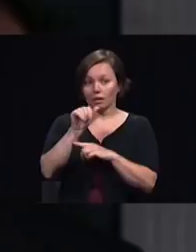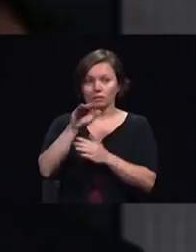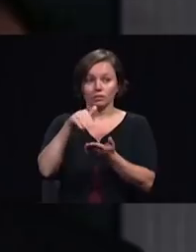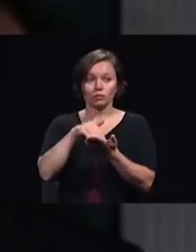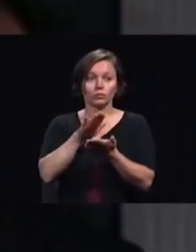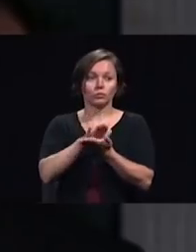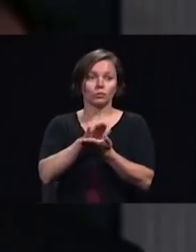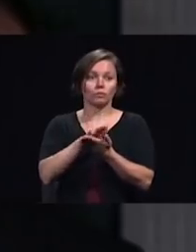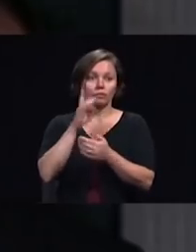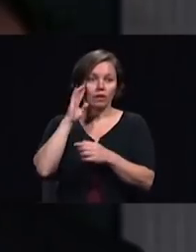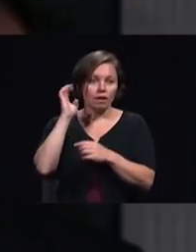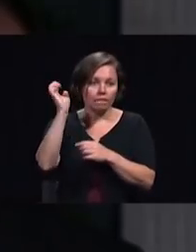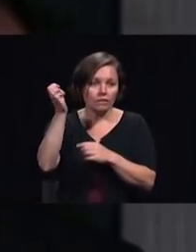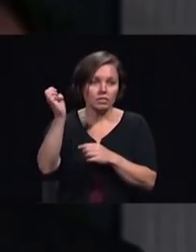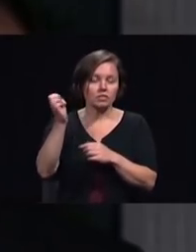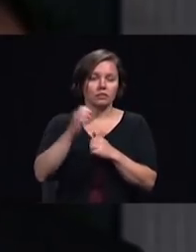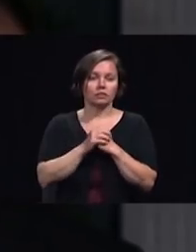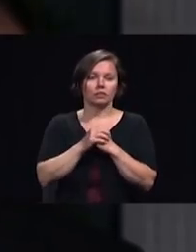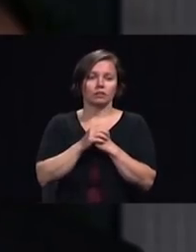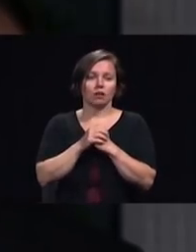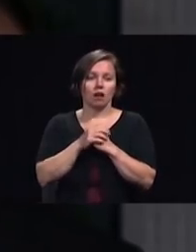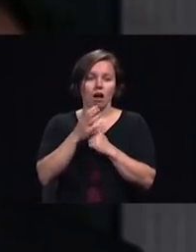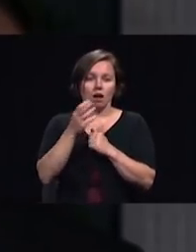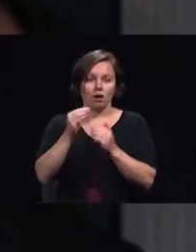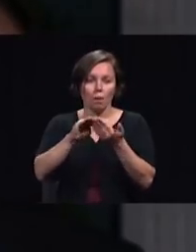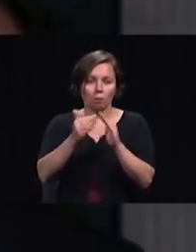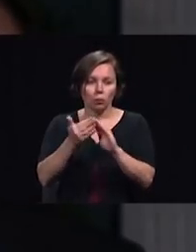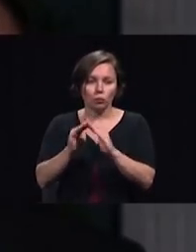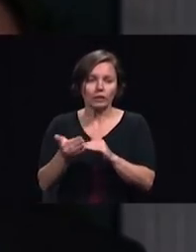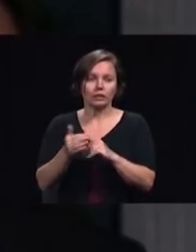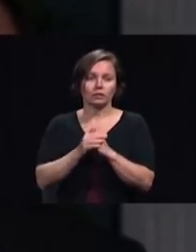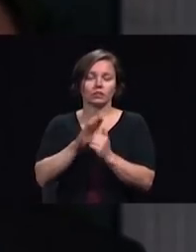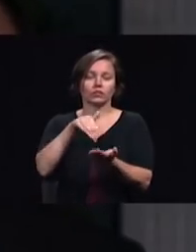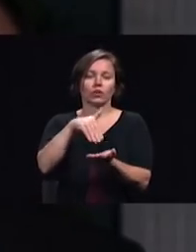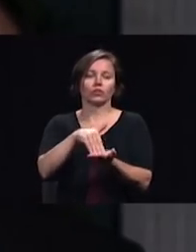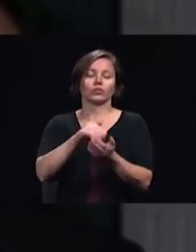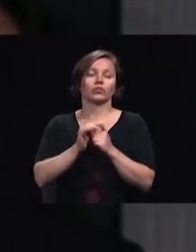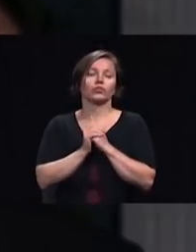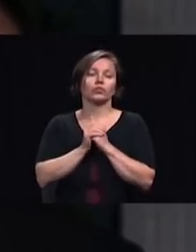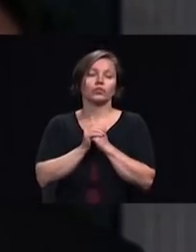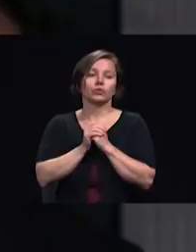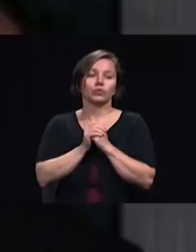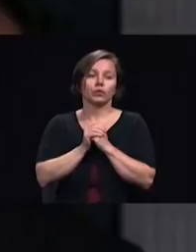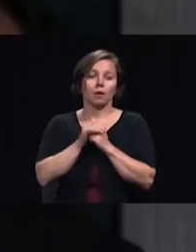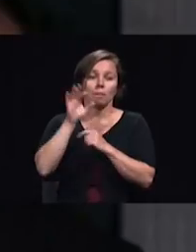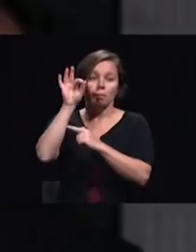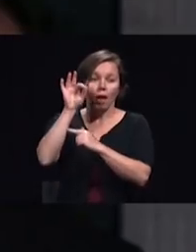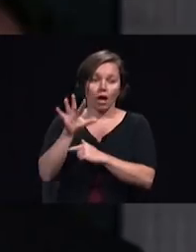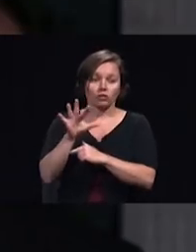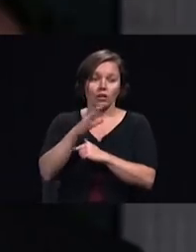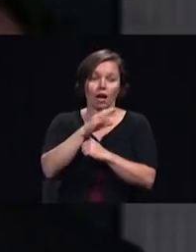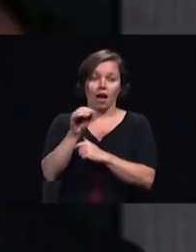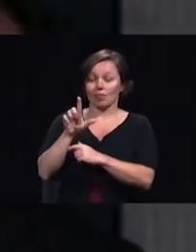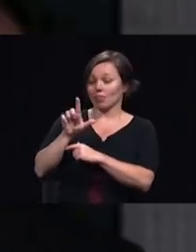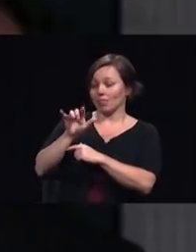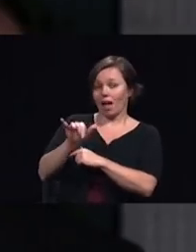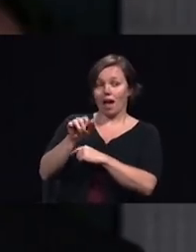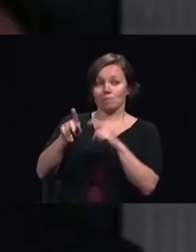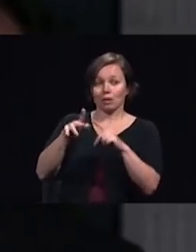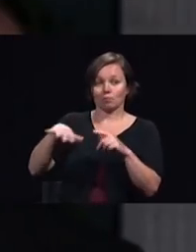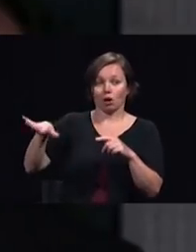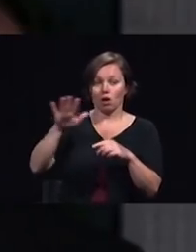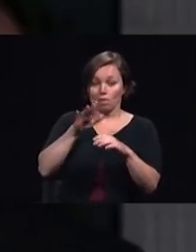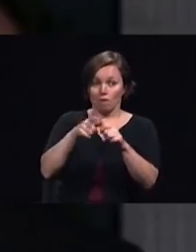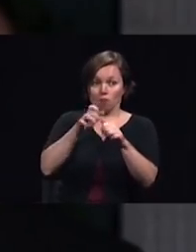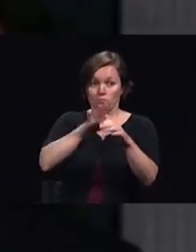center and pastors and lay people not only throughout North America but now even around the world are